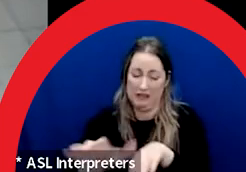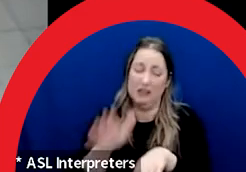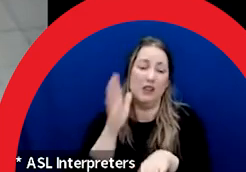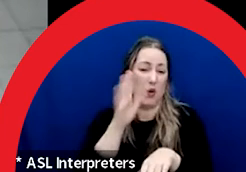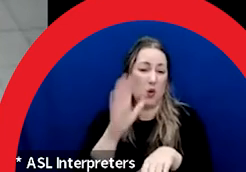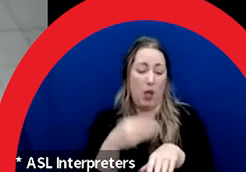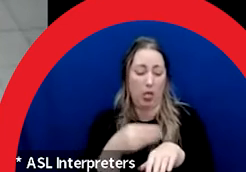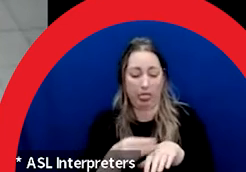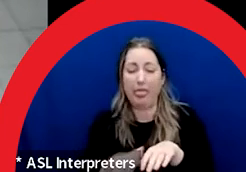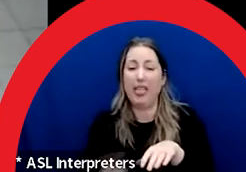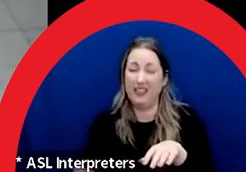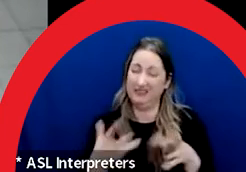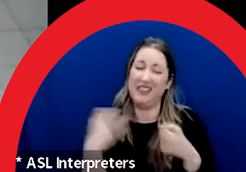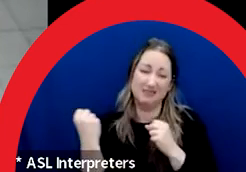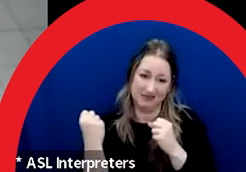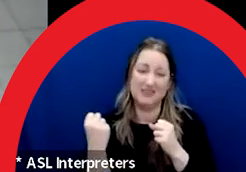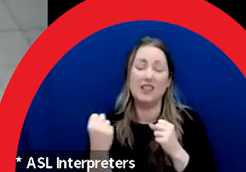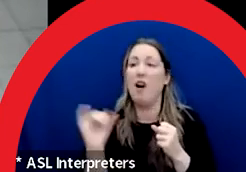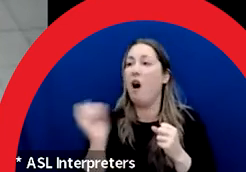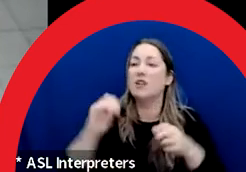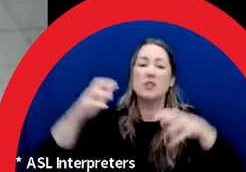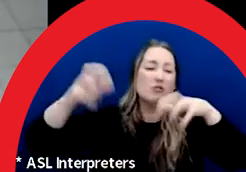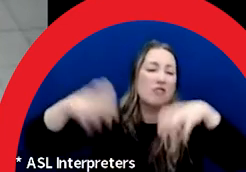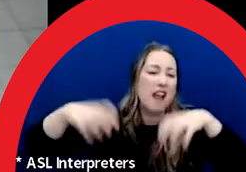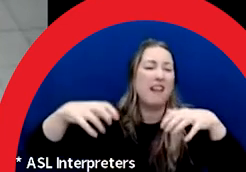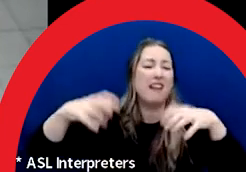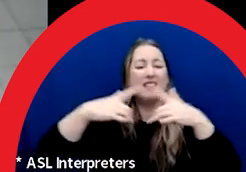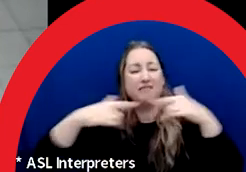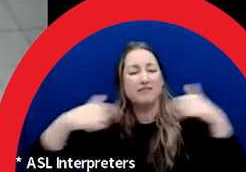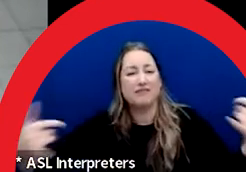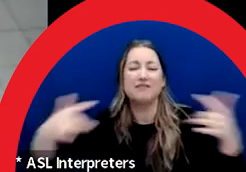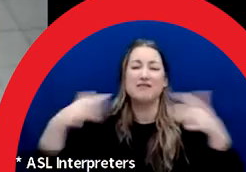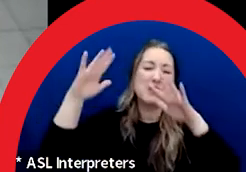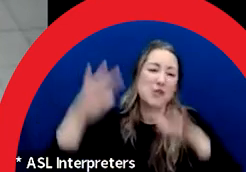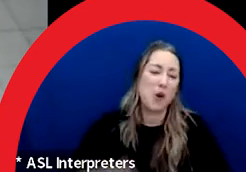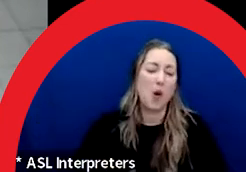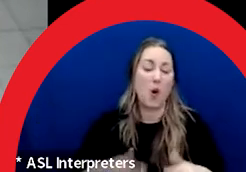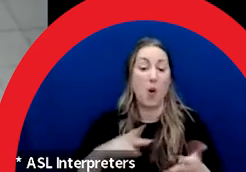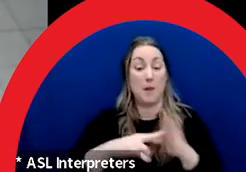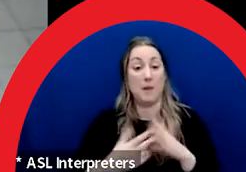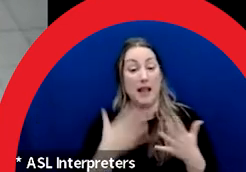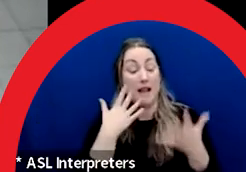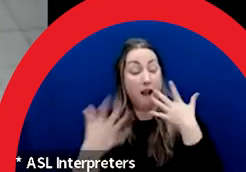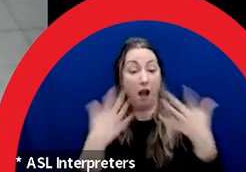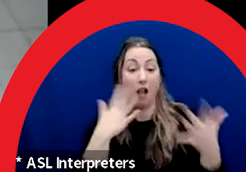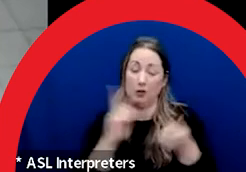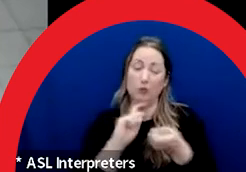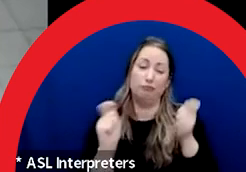weather and debris affect the longevity, the color, and the appearance.